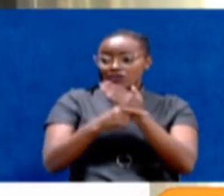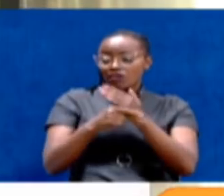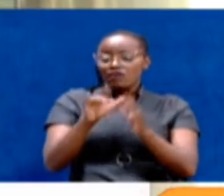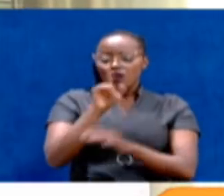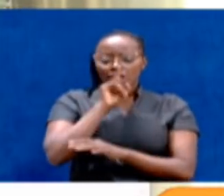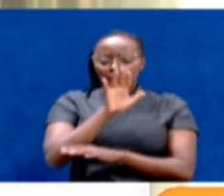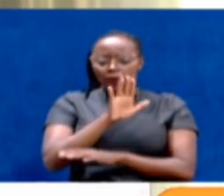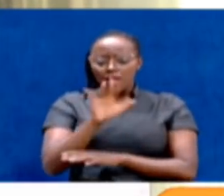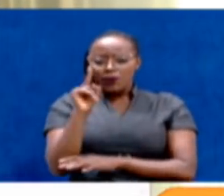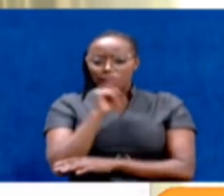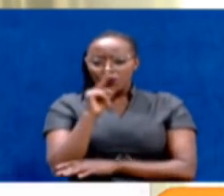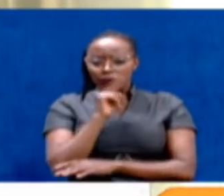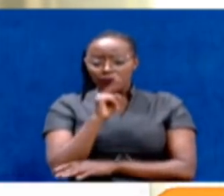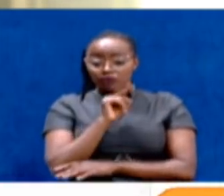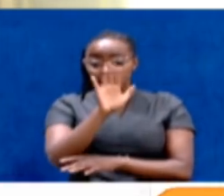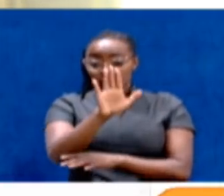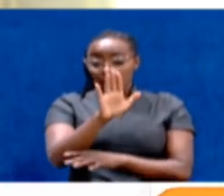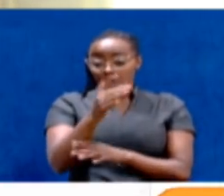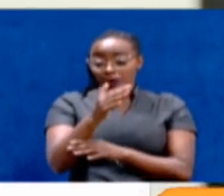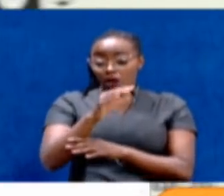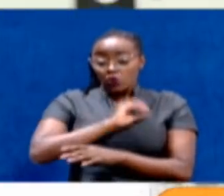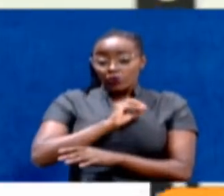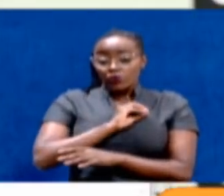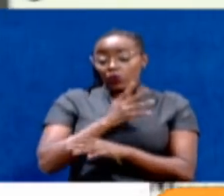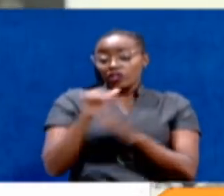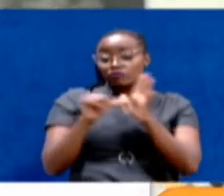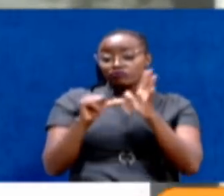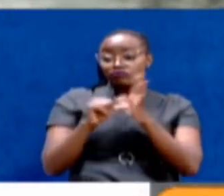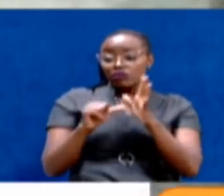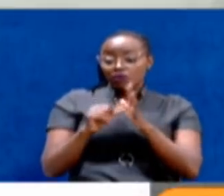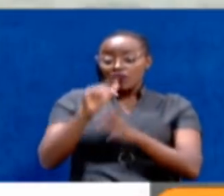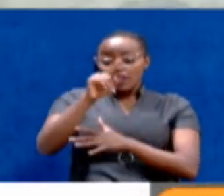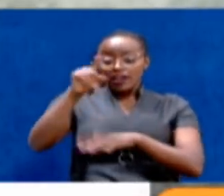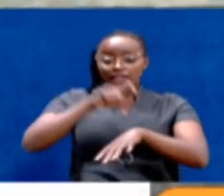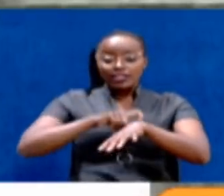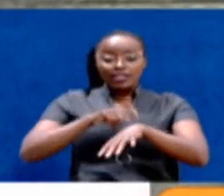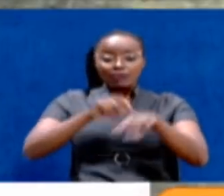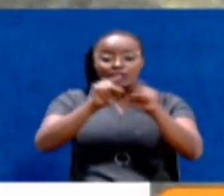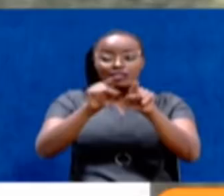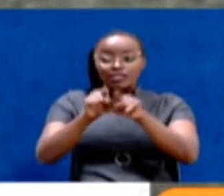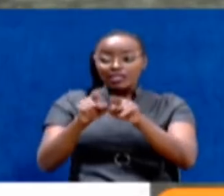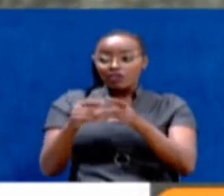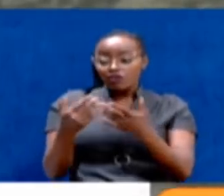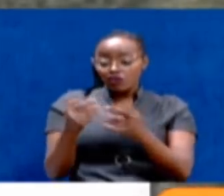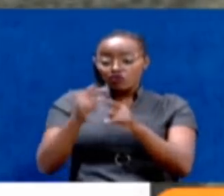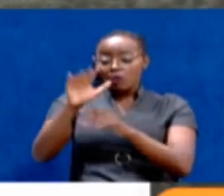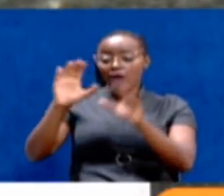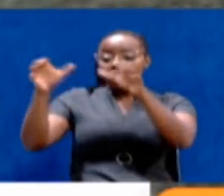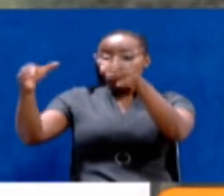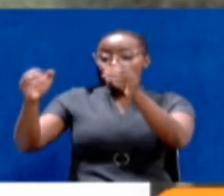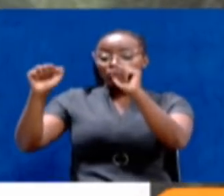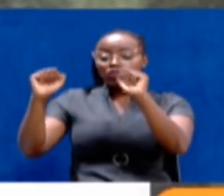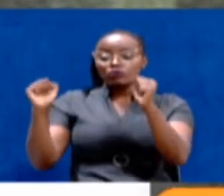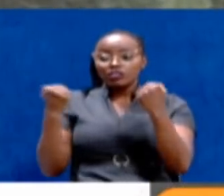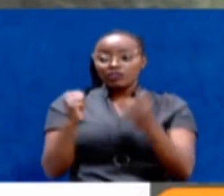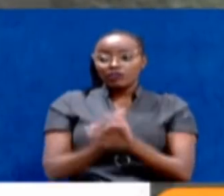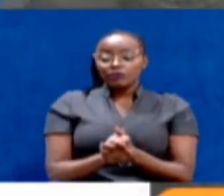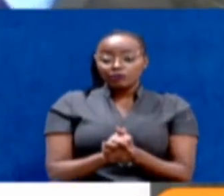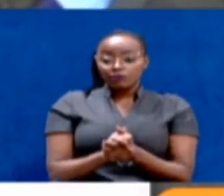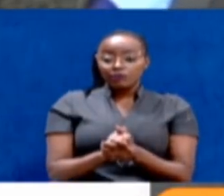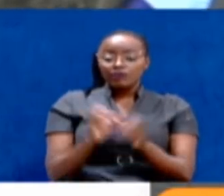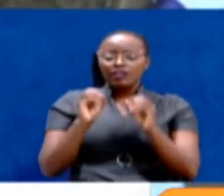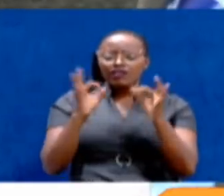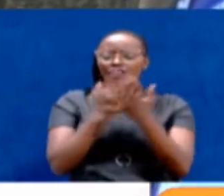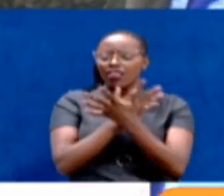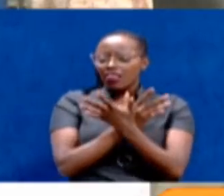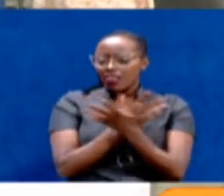silently watched him dance around his own grave. Burying him at the right time, not even overtures from his community could save him. If for